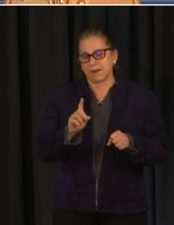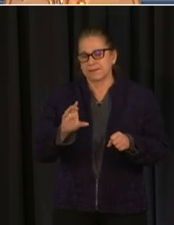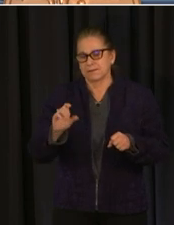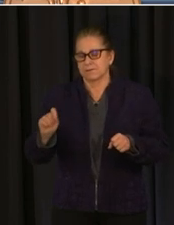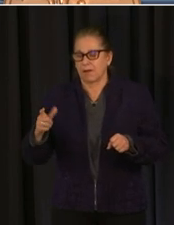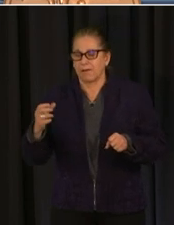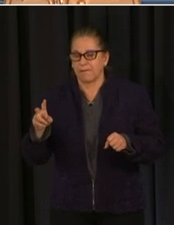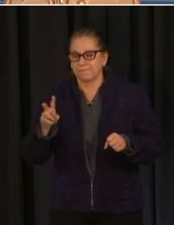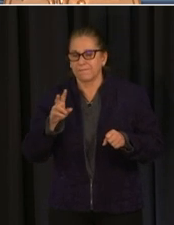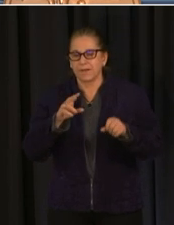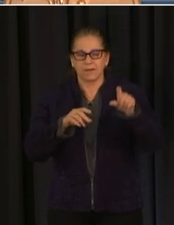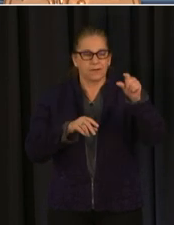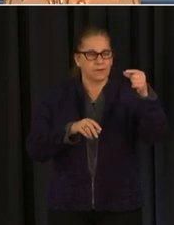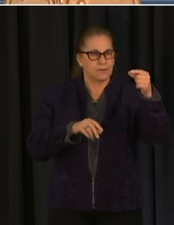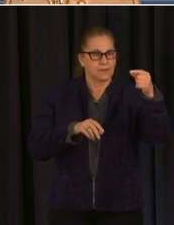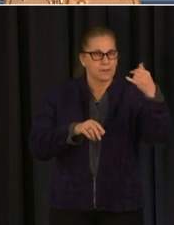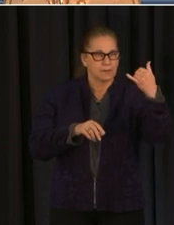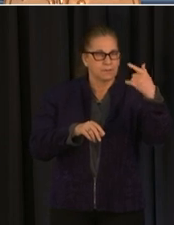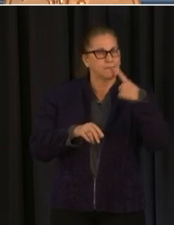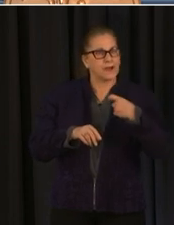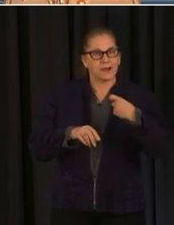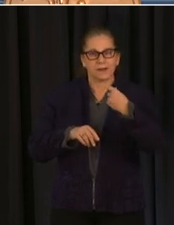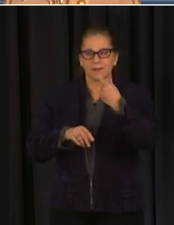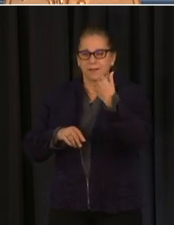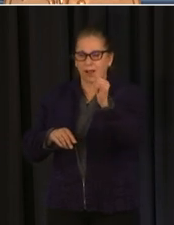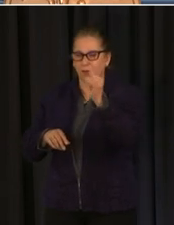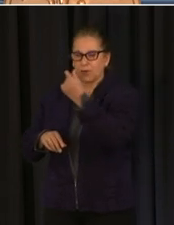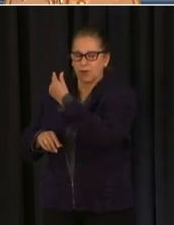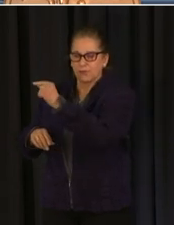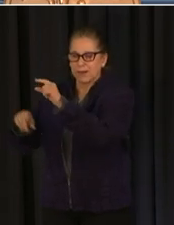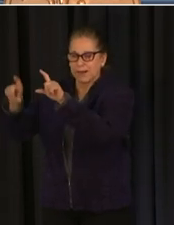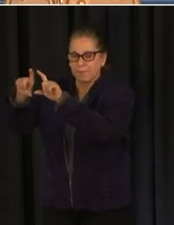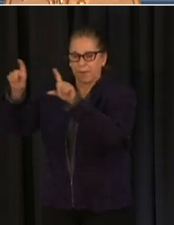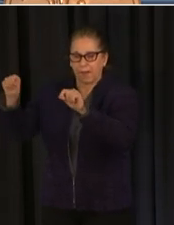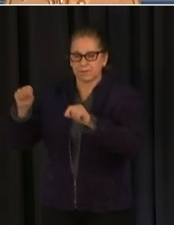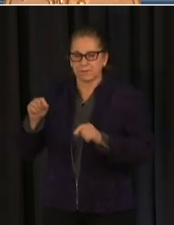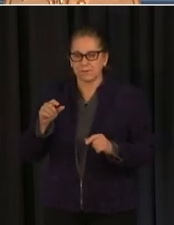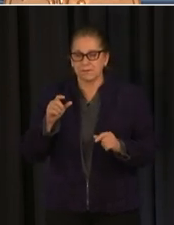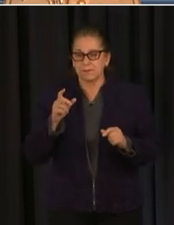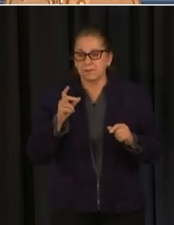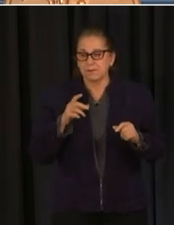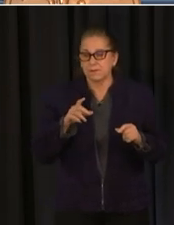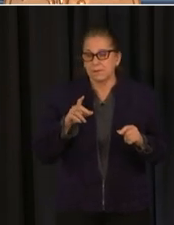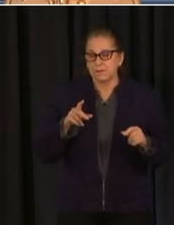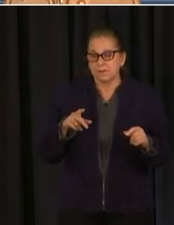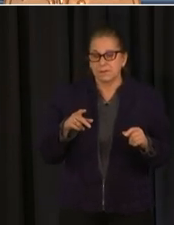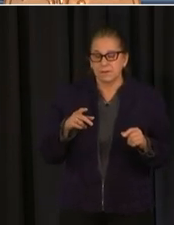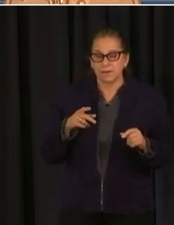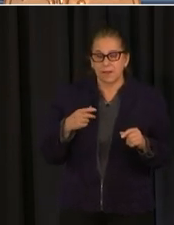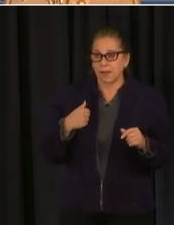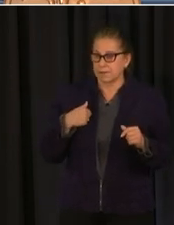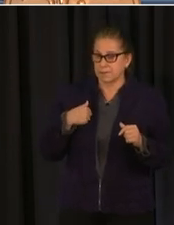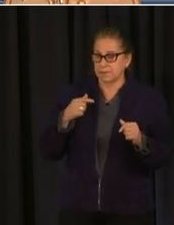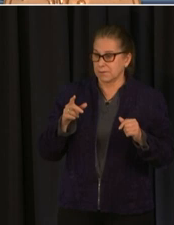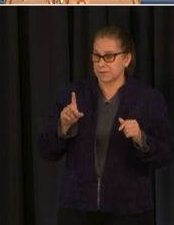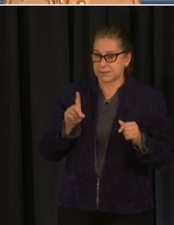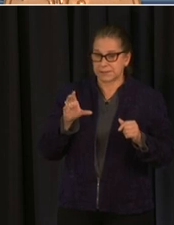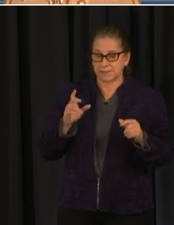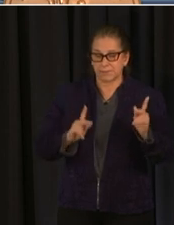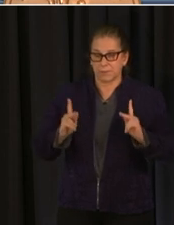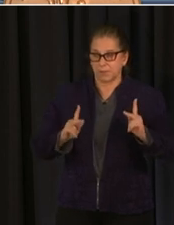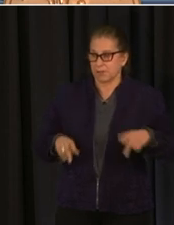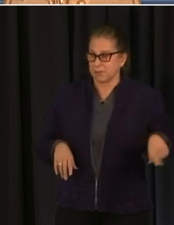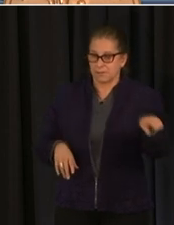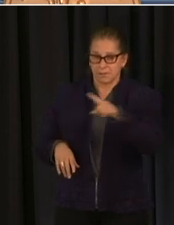to demonstrate how dc residents uh can choose uh safer activities uh you will